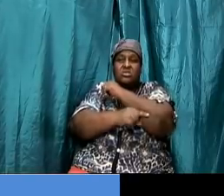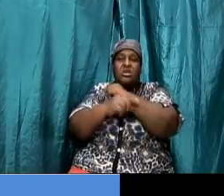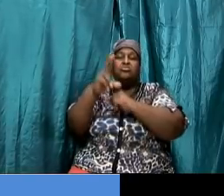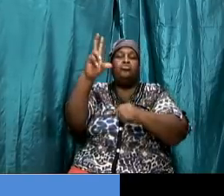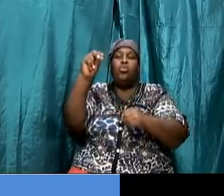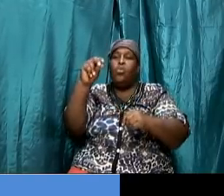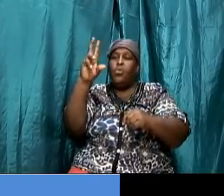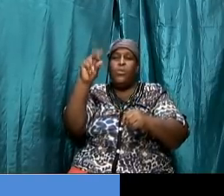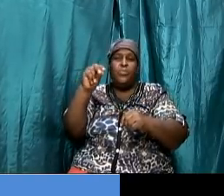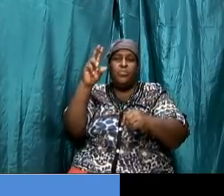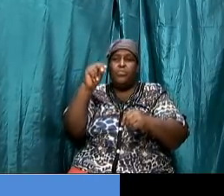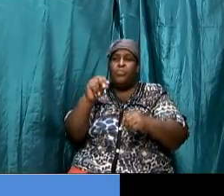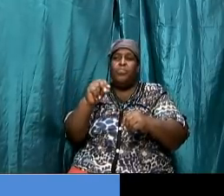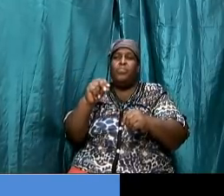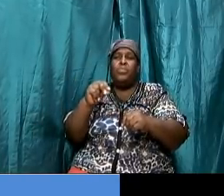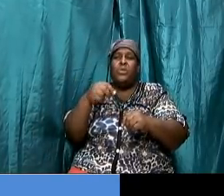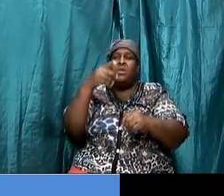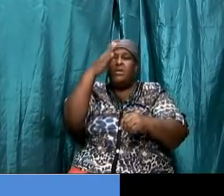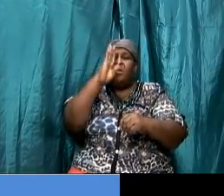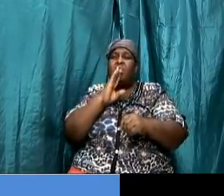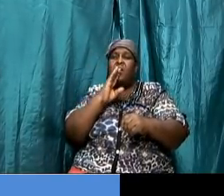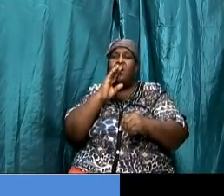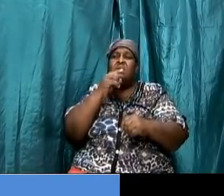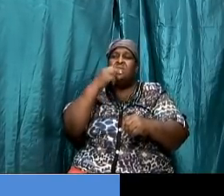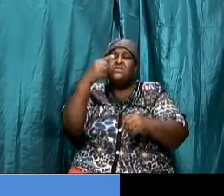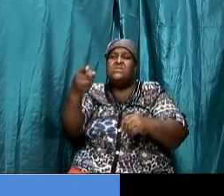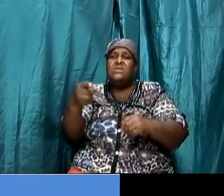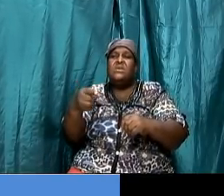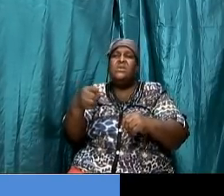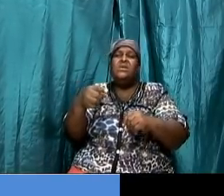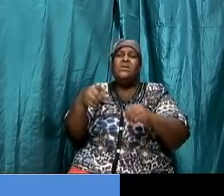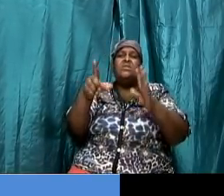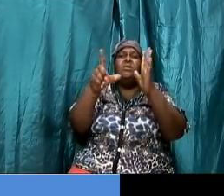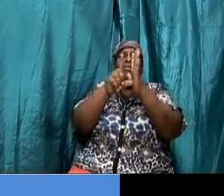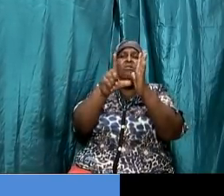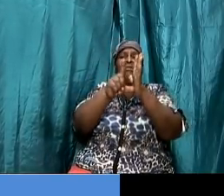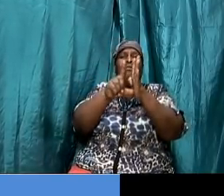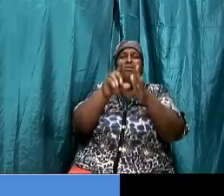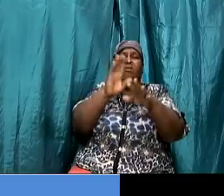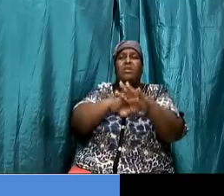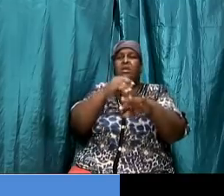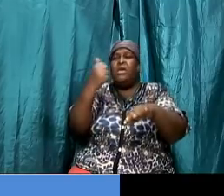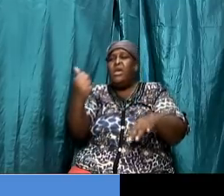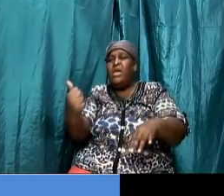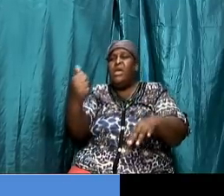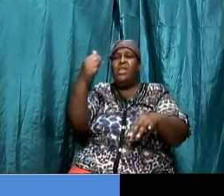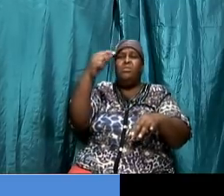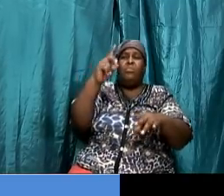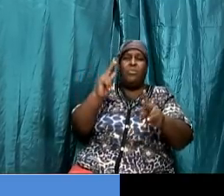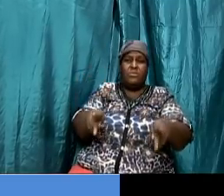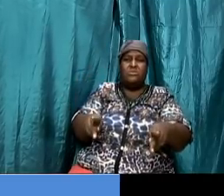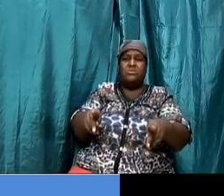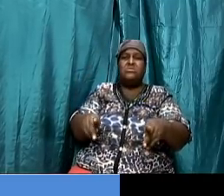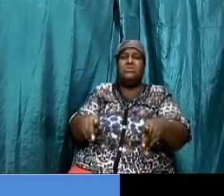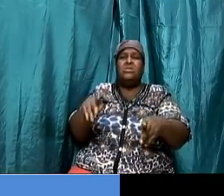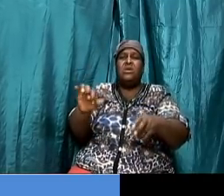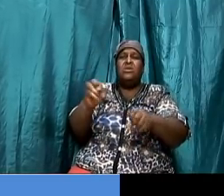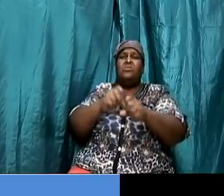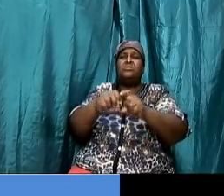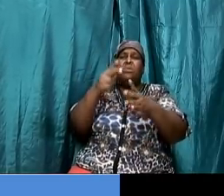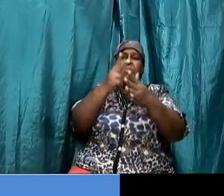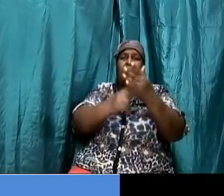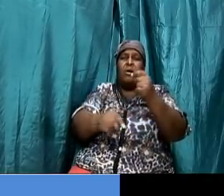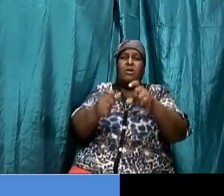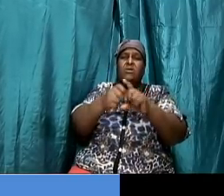a law on anyone that was supposed to be a part of the sinai covenant so god did not impose the sabbath